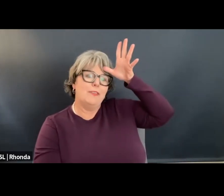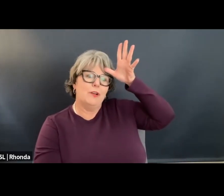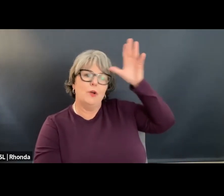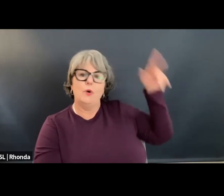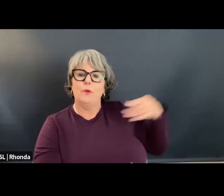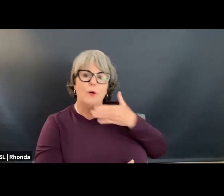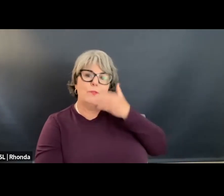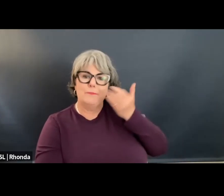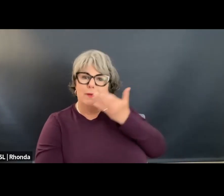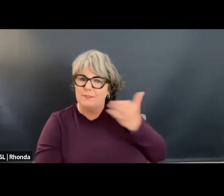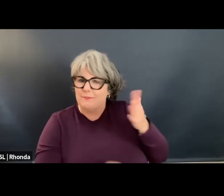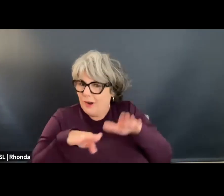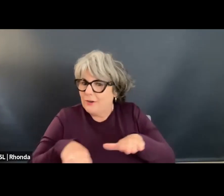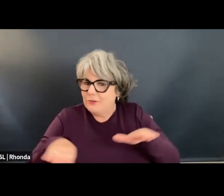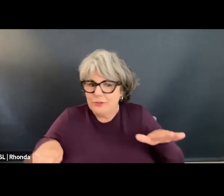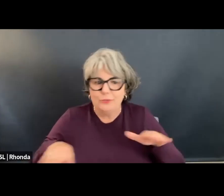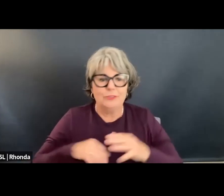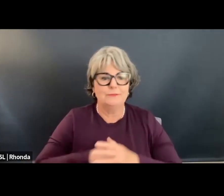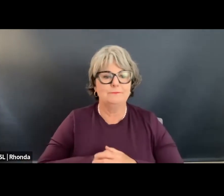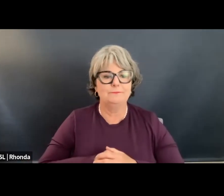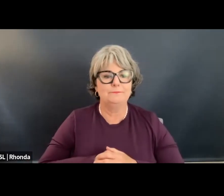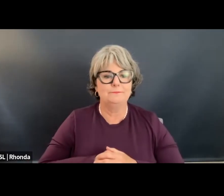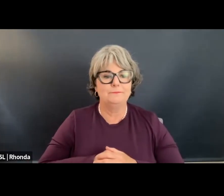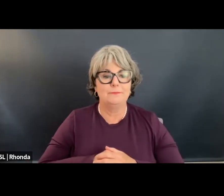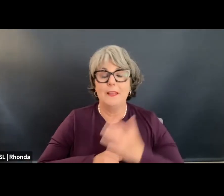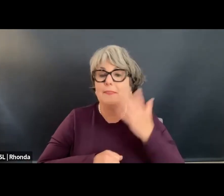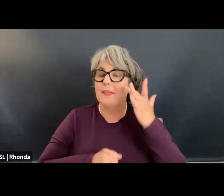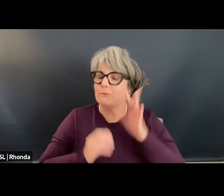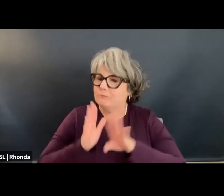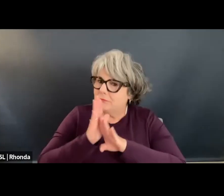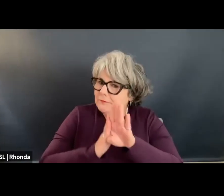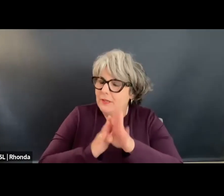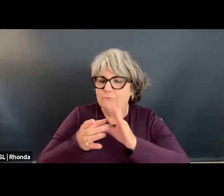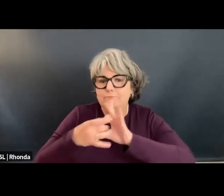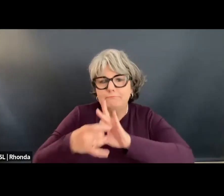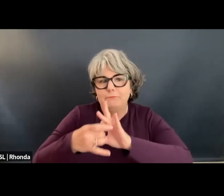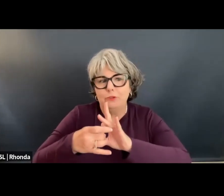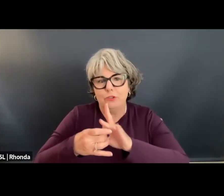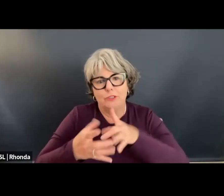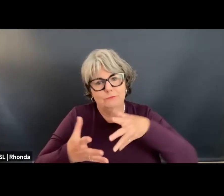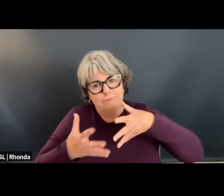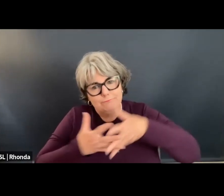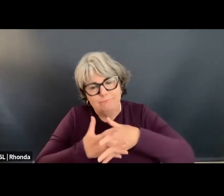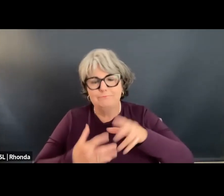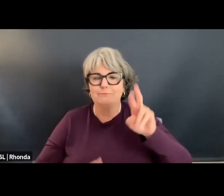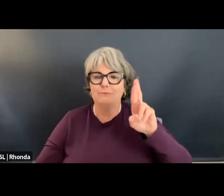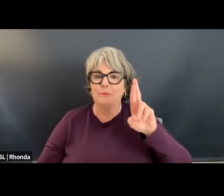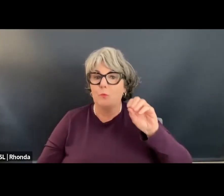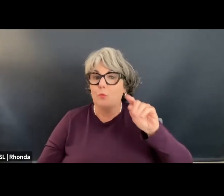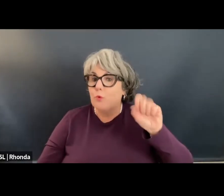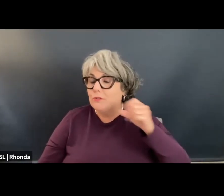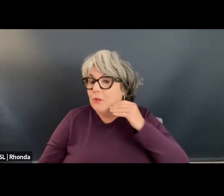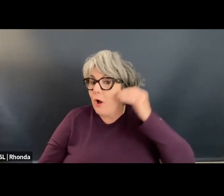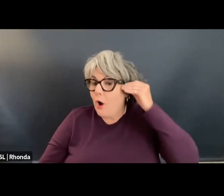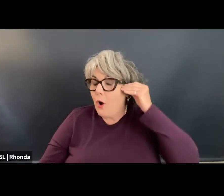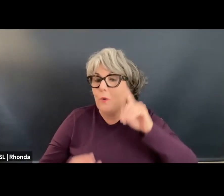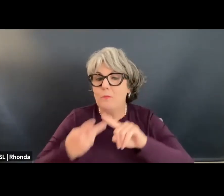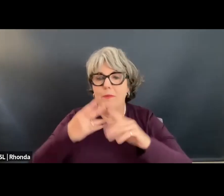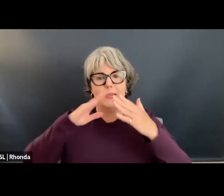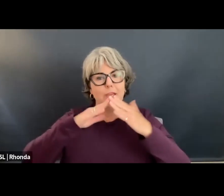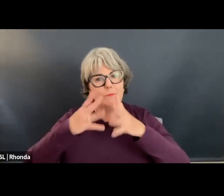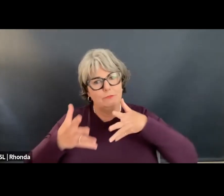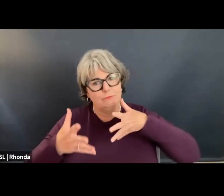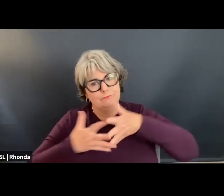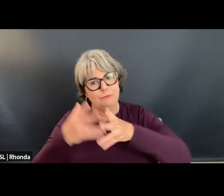all want the best for our children. That's why we got to build strong, stable roots in our homes and in our communities.